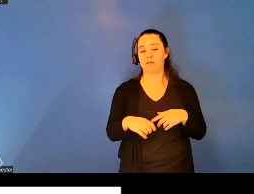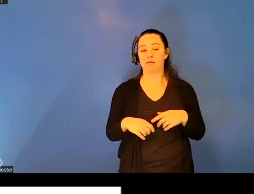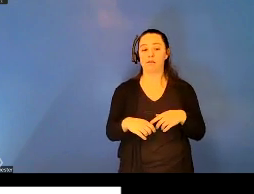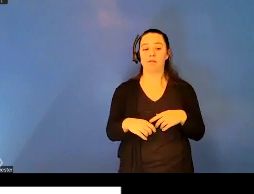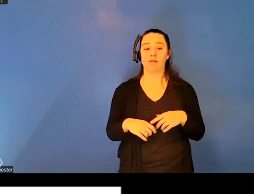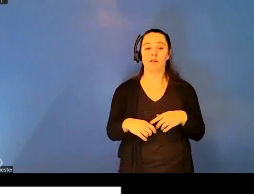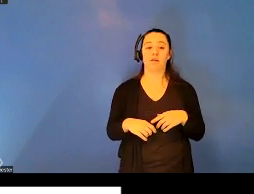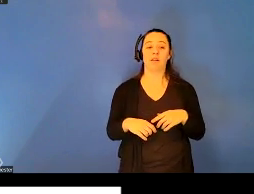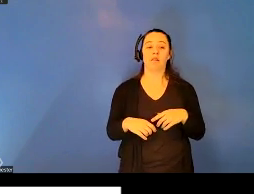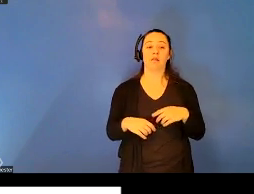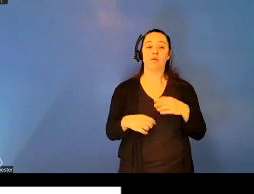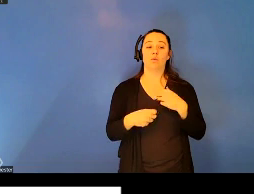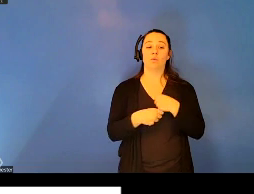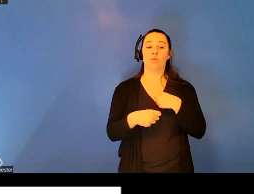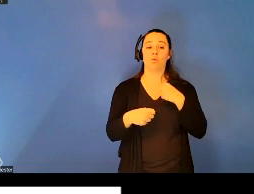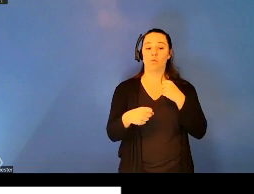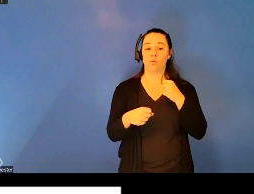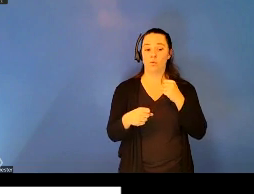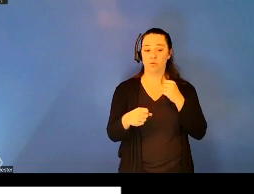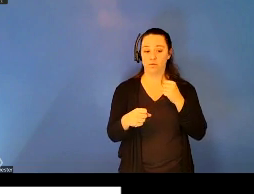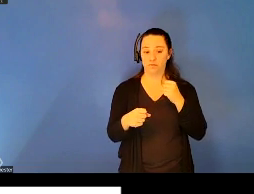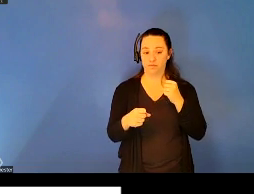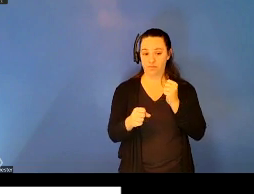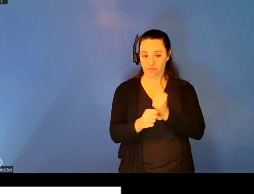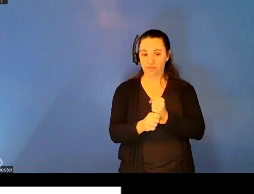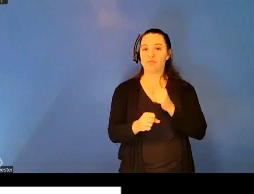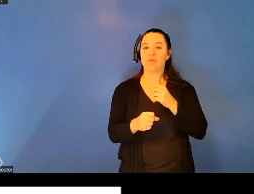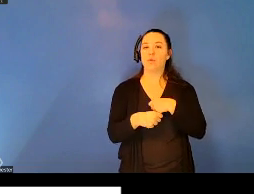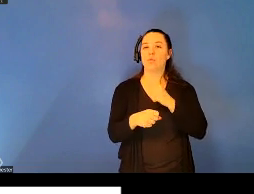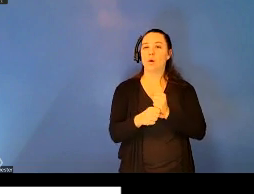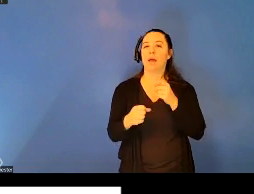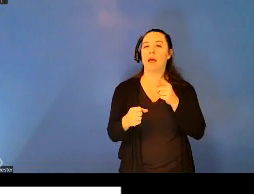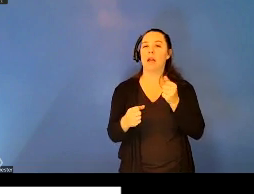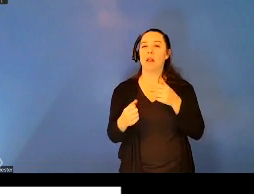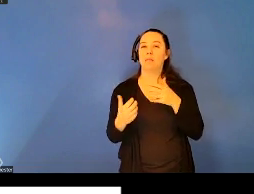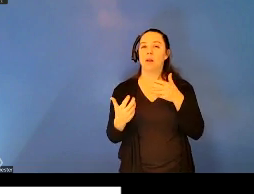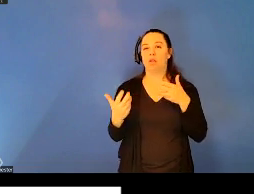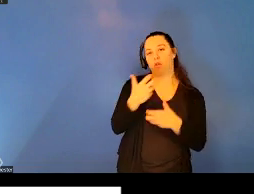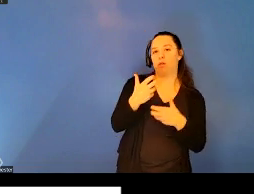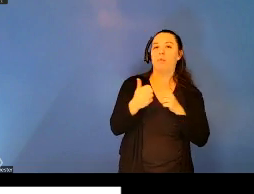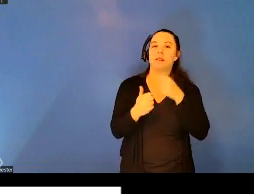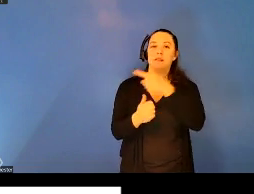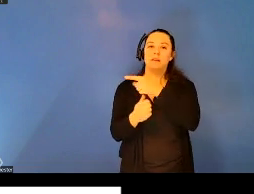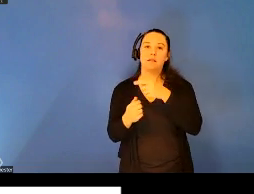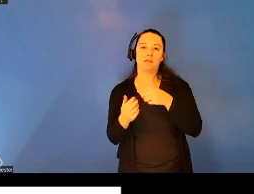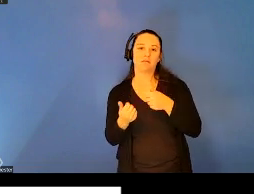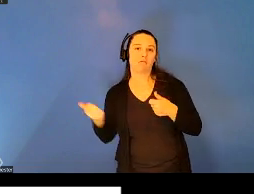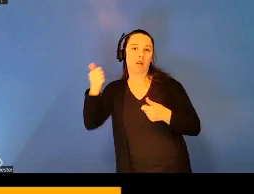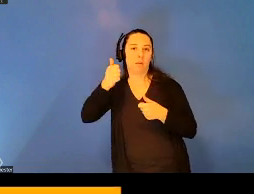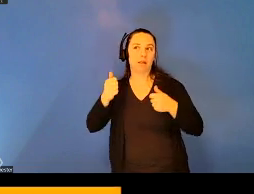time and out of step with these dominant framings in these histories and logics of international health that I want to trouble.